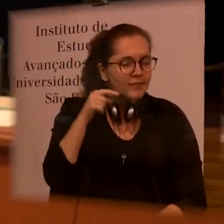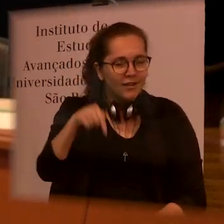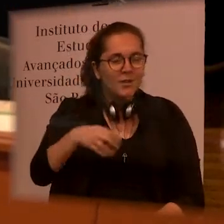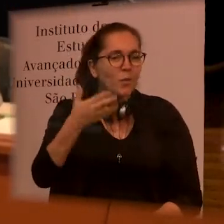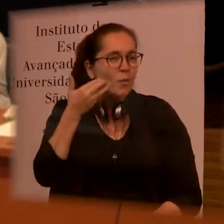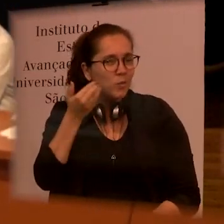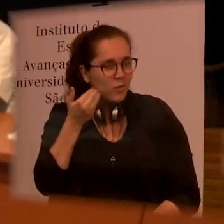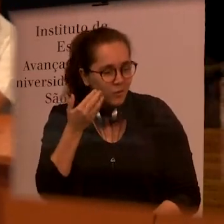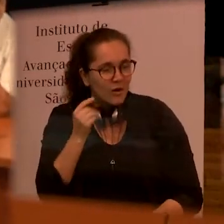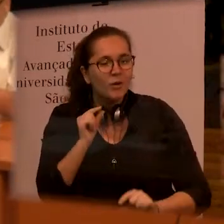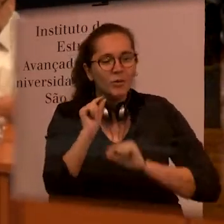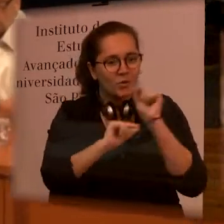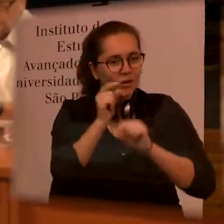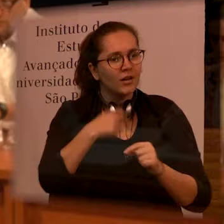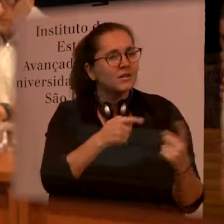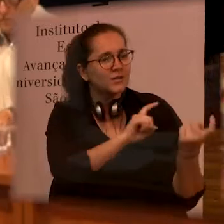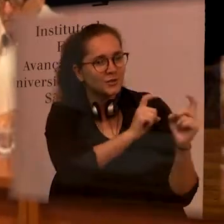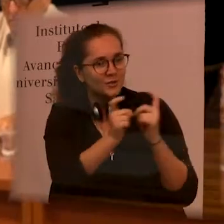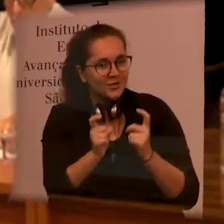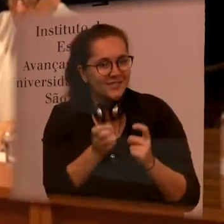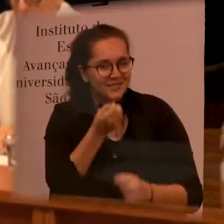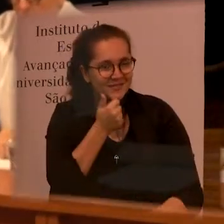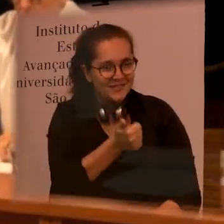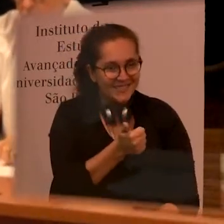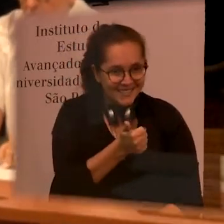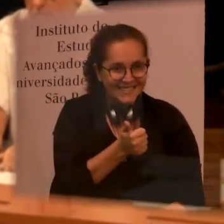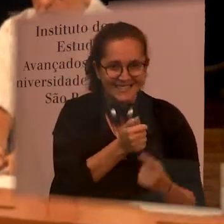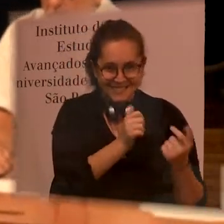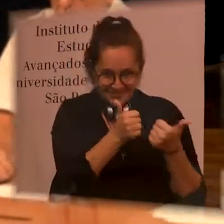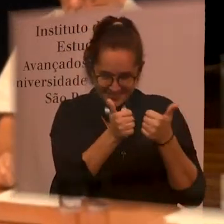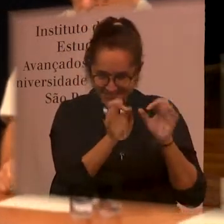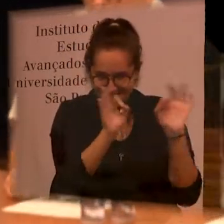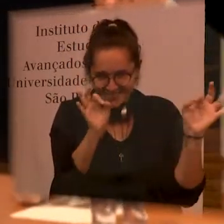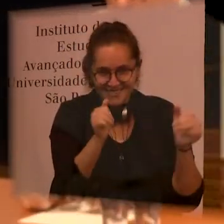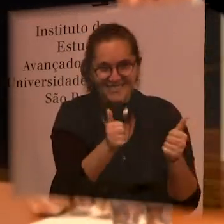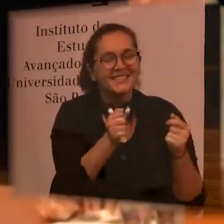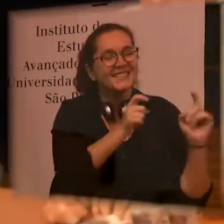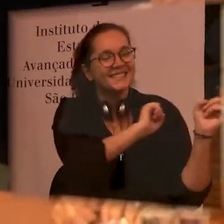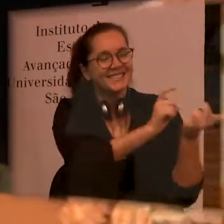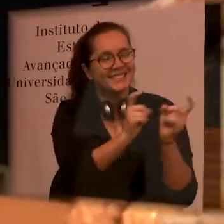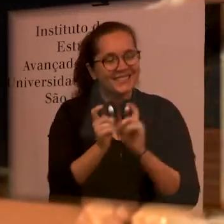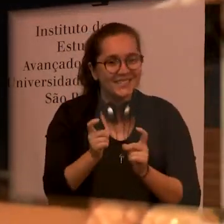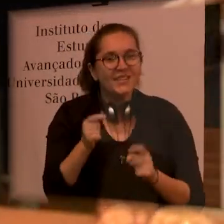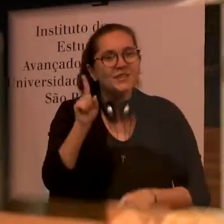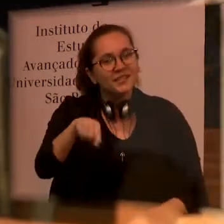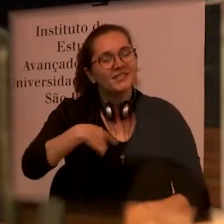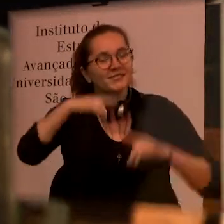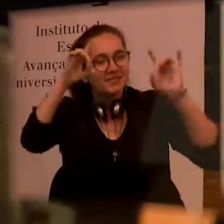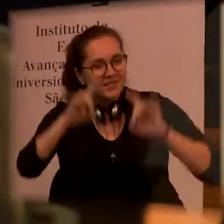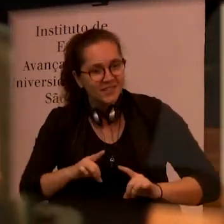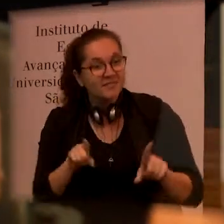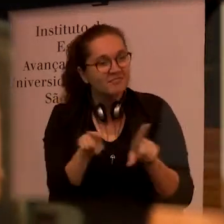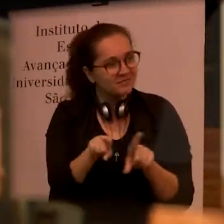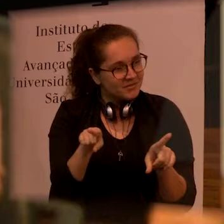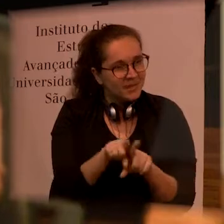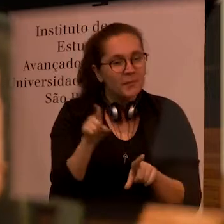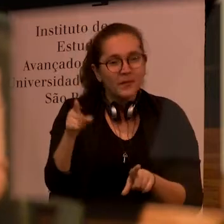of this great opportunity that would be the discussion over our team on